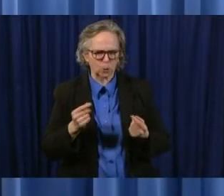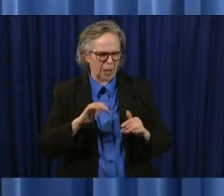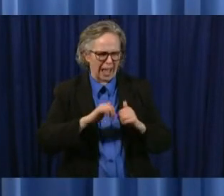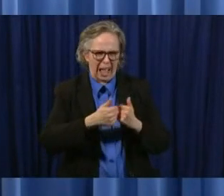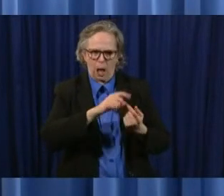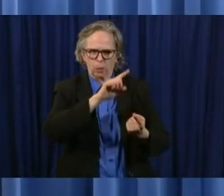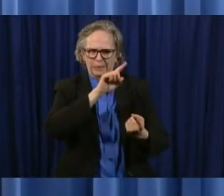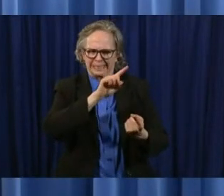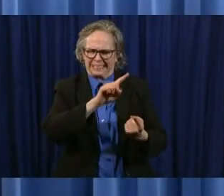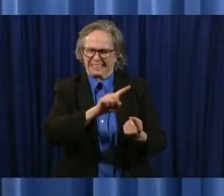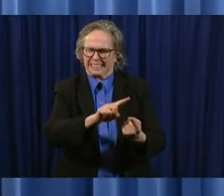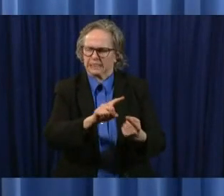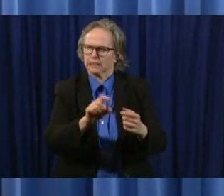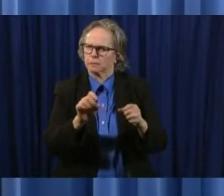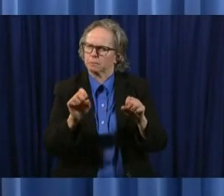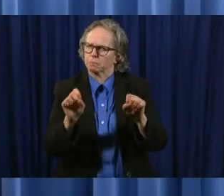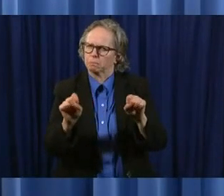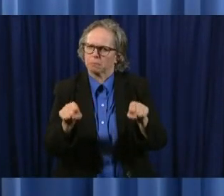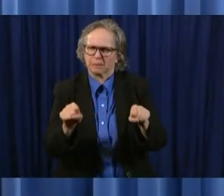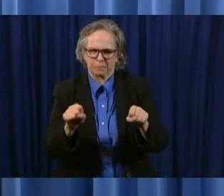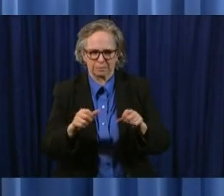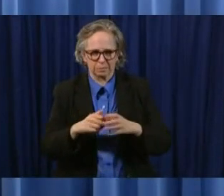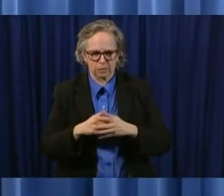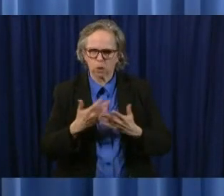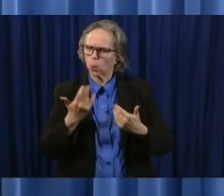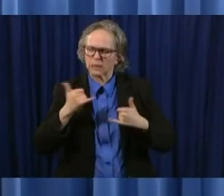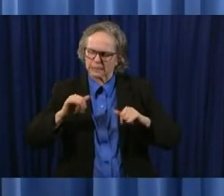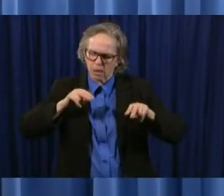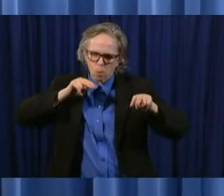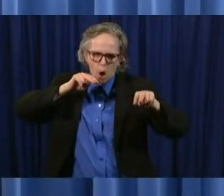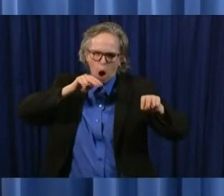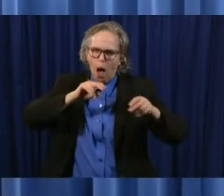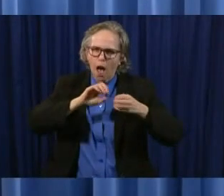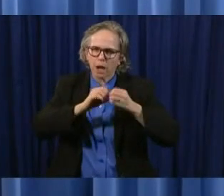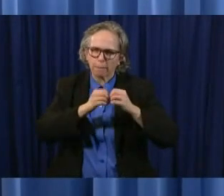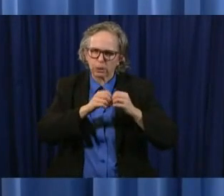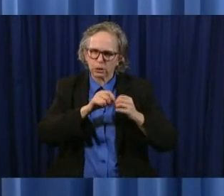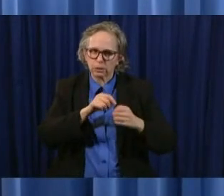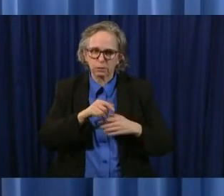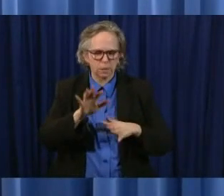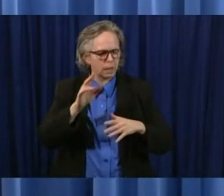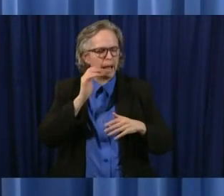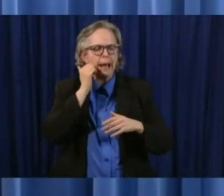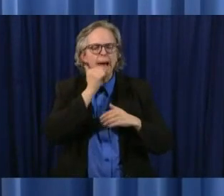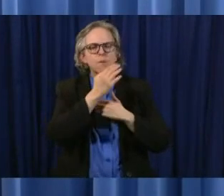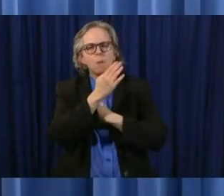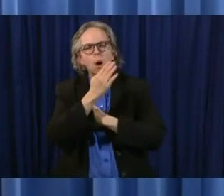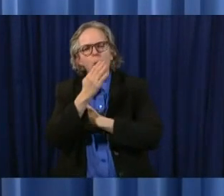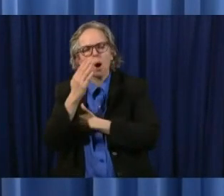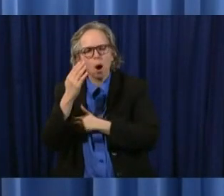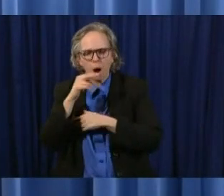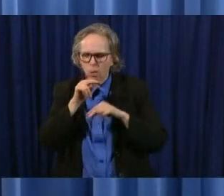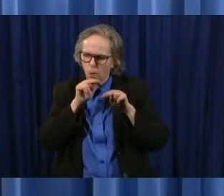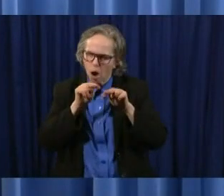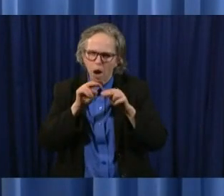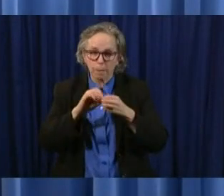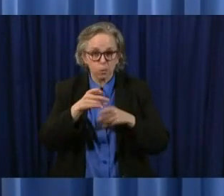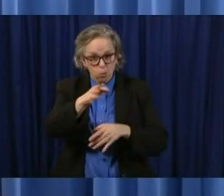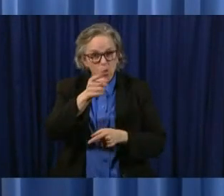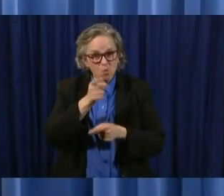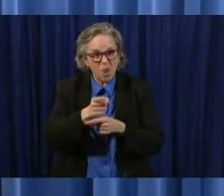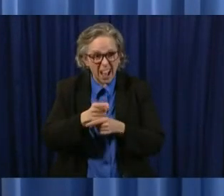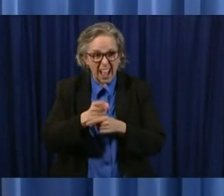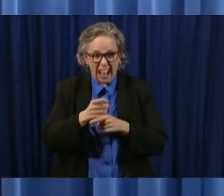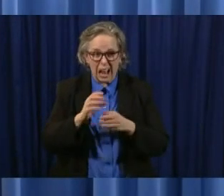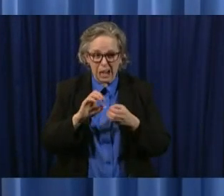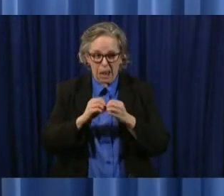we're going to be watching these numbers and uh you know we watch these numbers every single day but you as you point out it takes a few weeks before